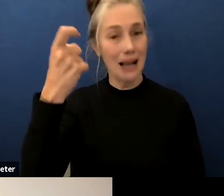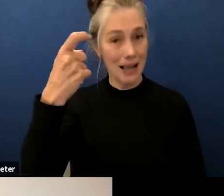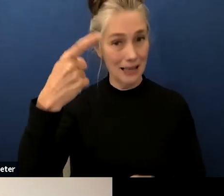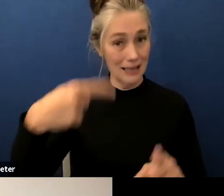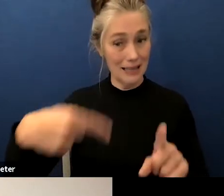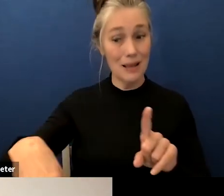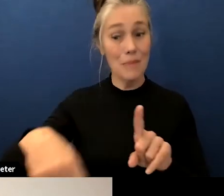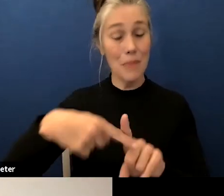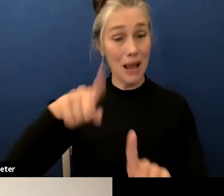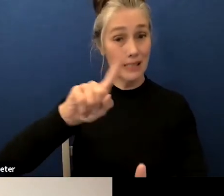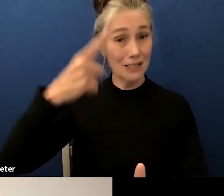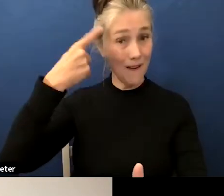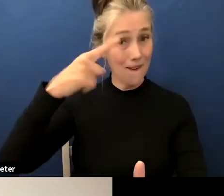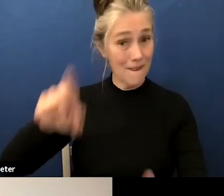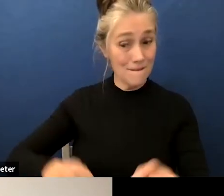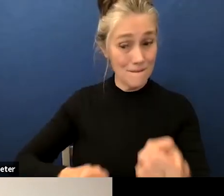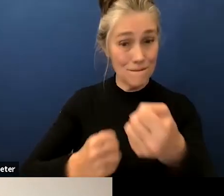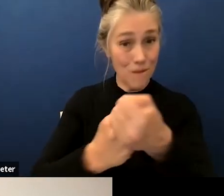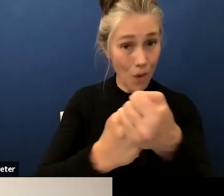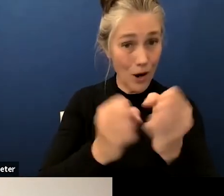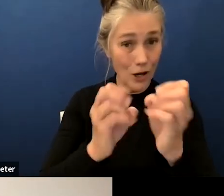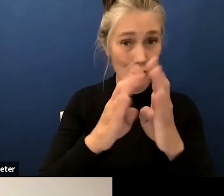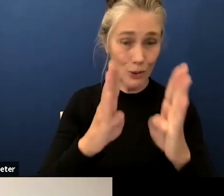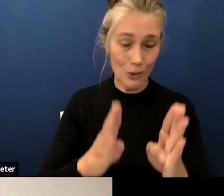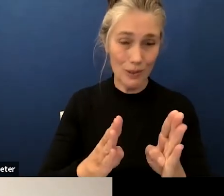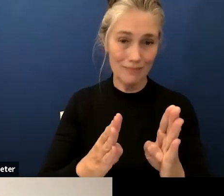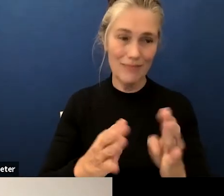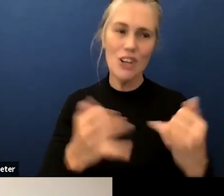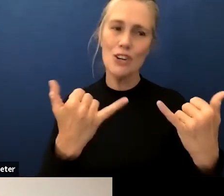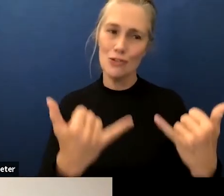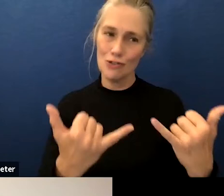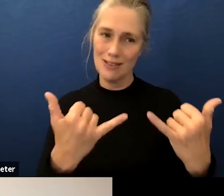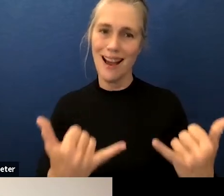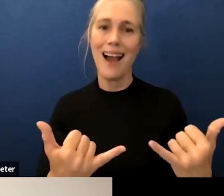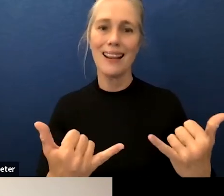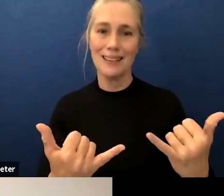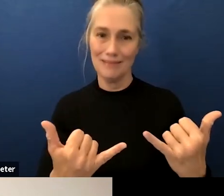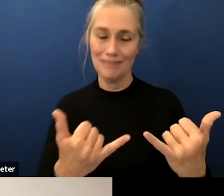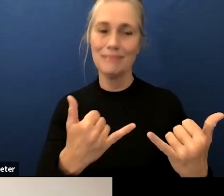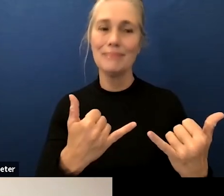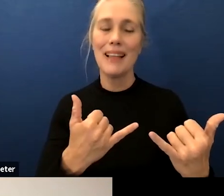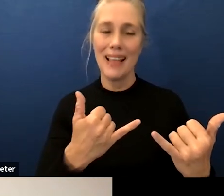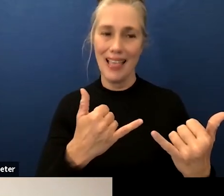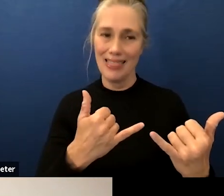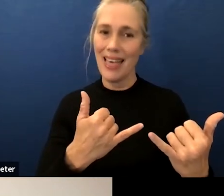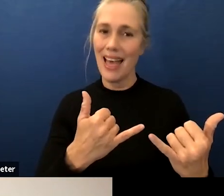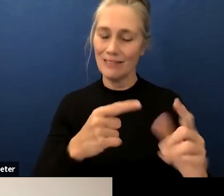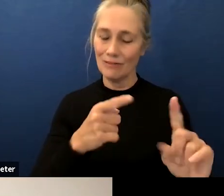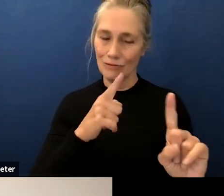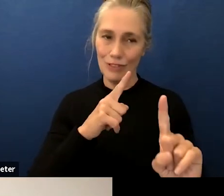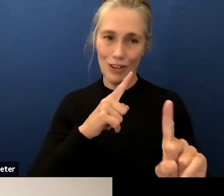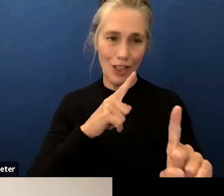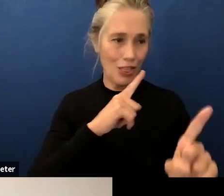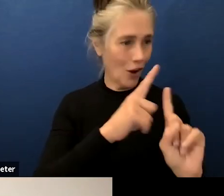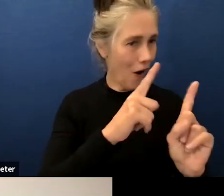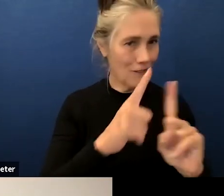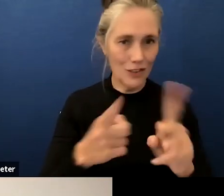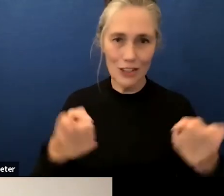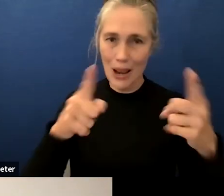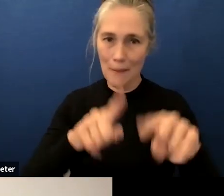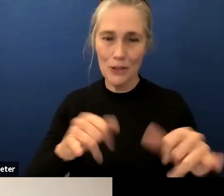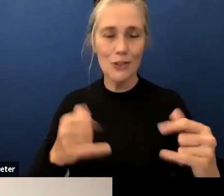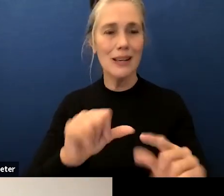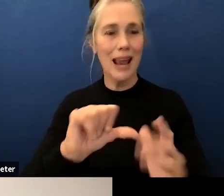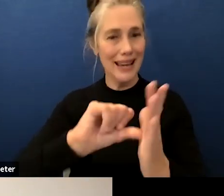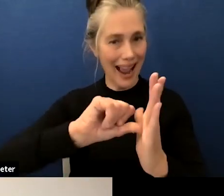i think our conversations tonight have absolutely highlighted that as our priority and as